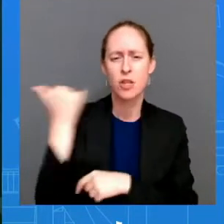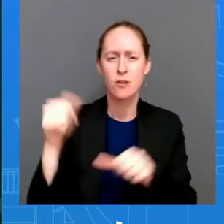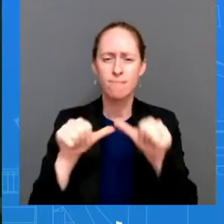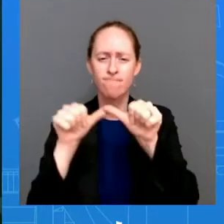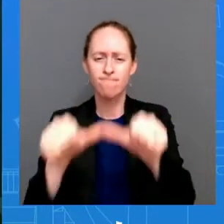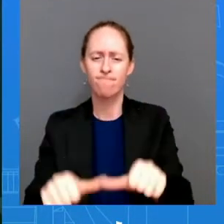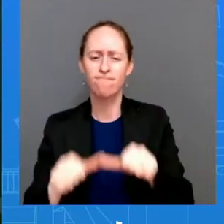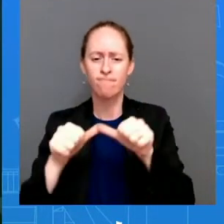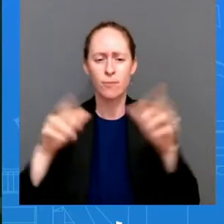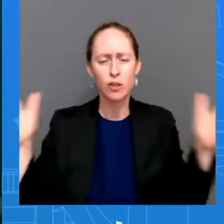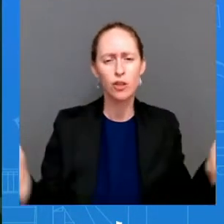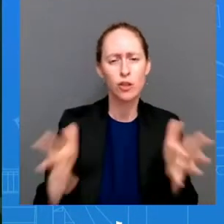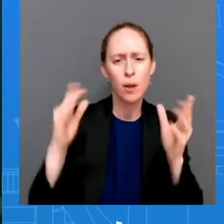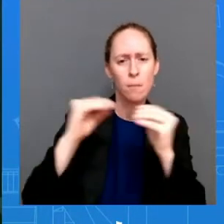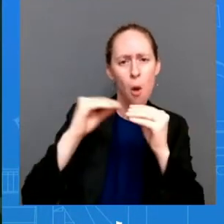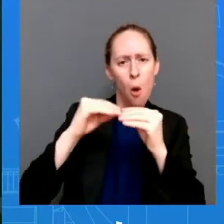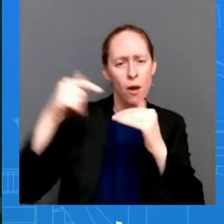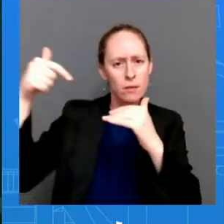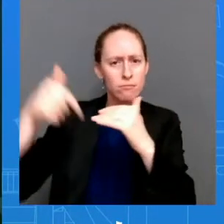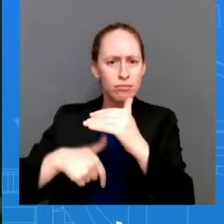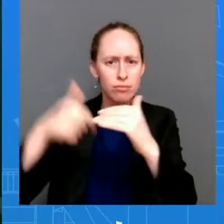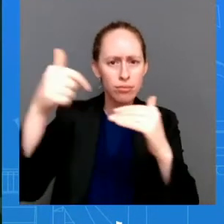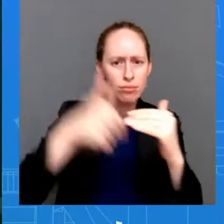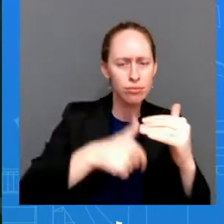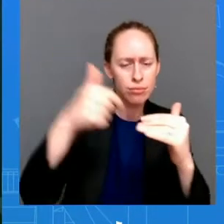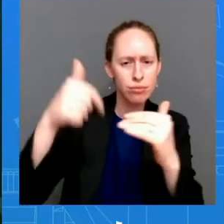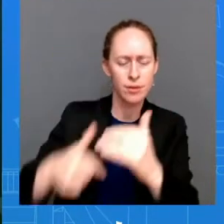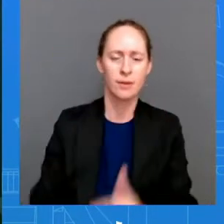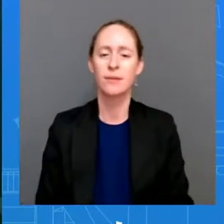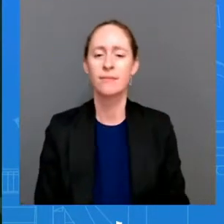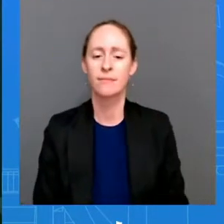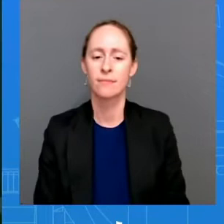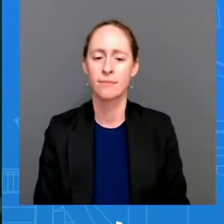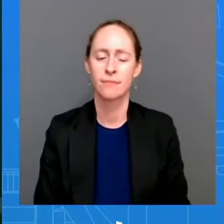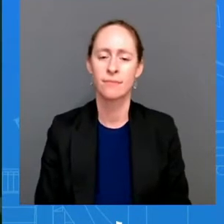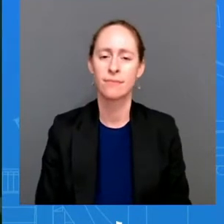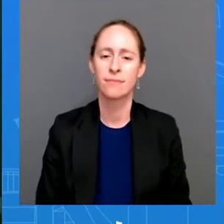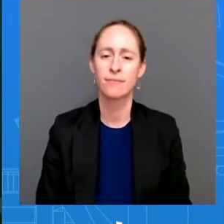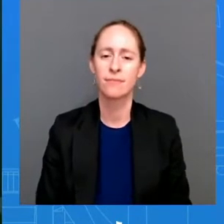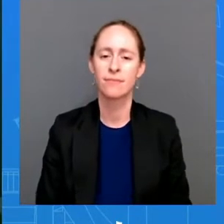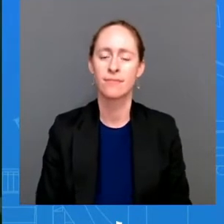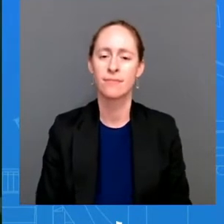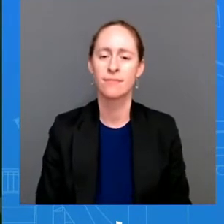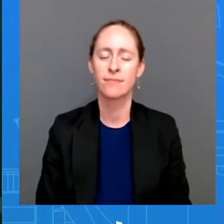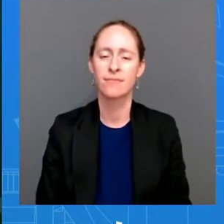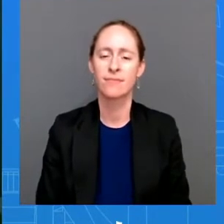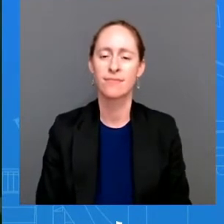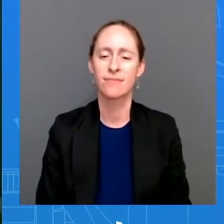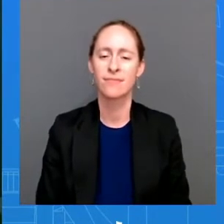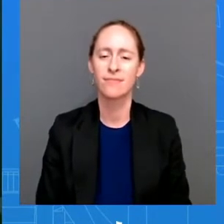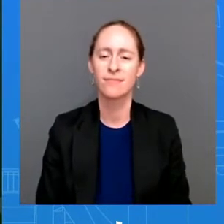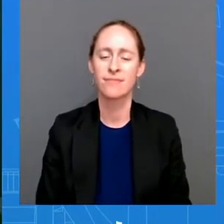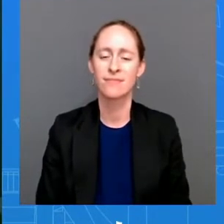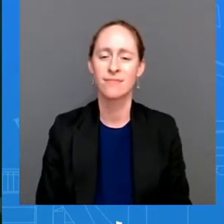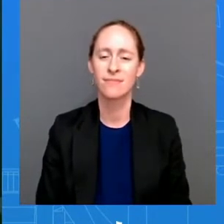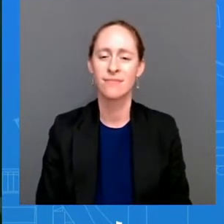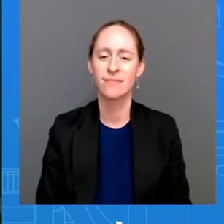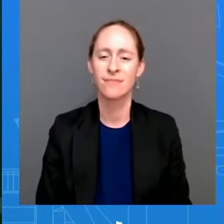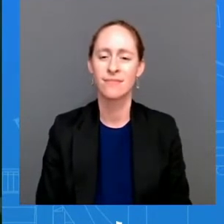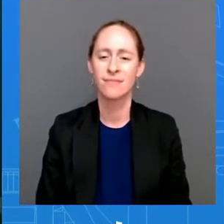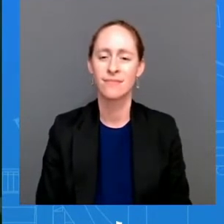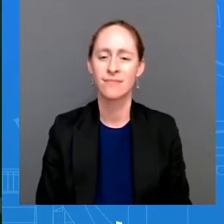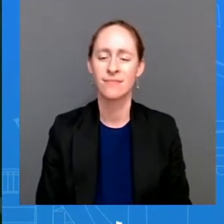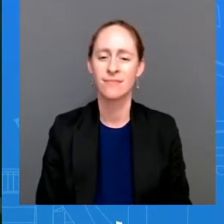today former treasury secretaries from both the democratic and republican administrations just became the la the